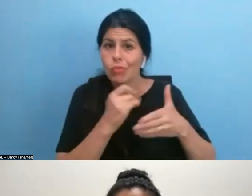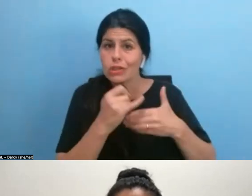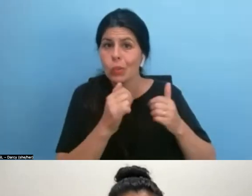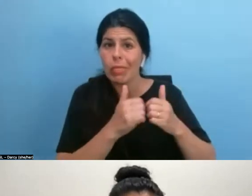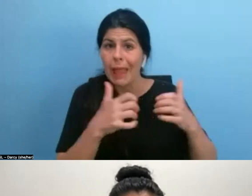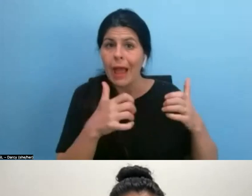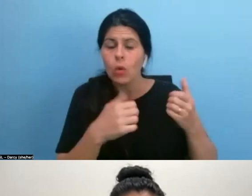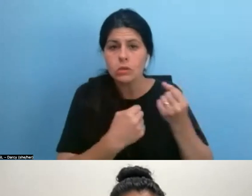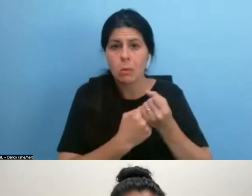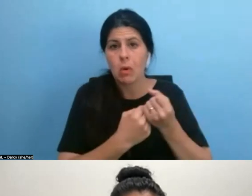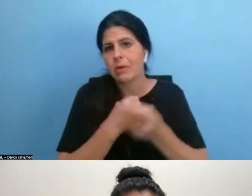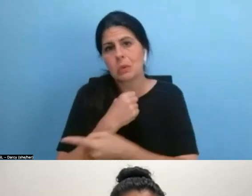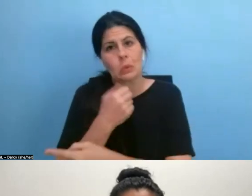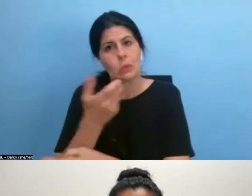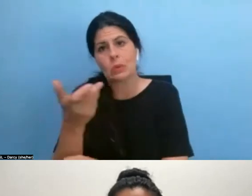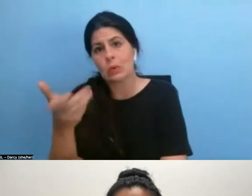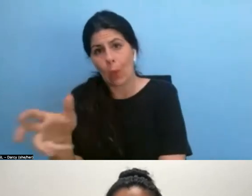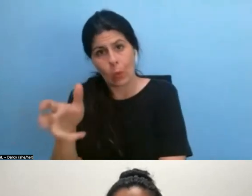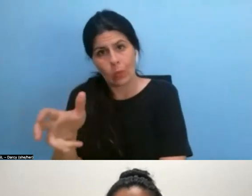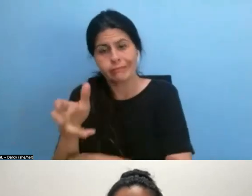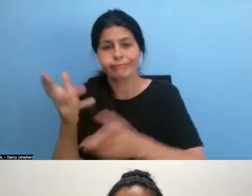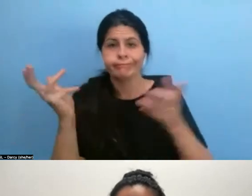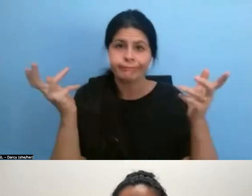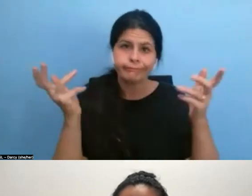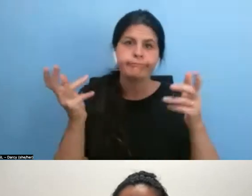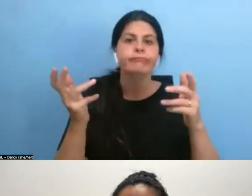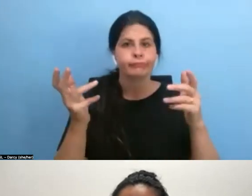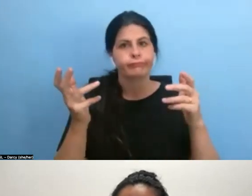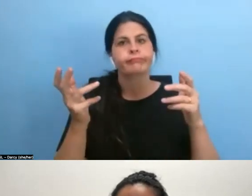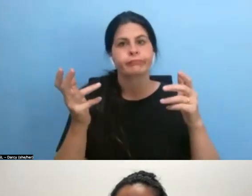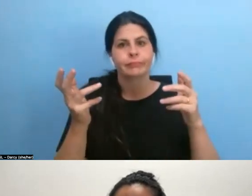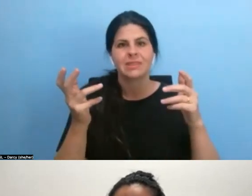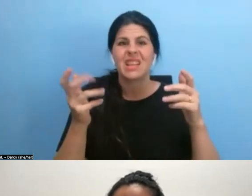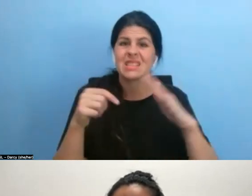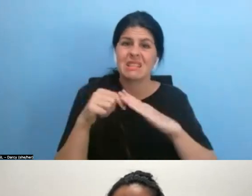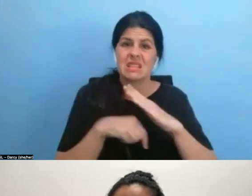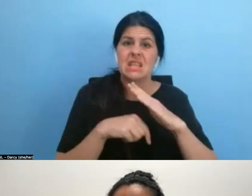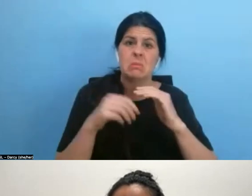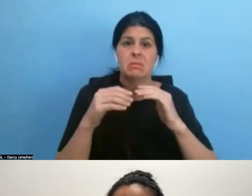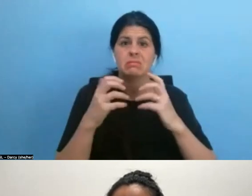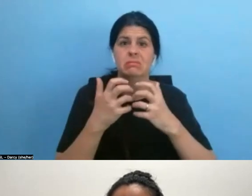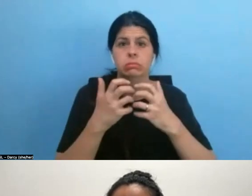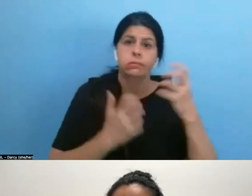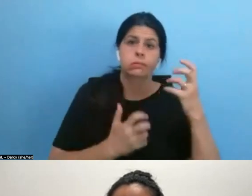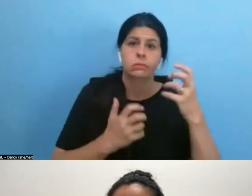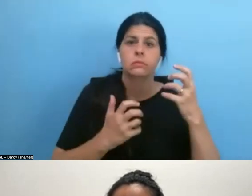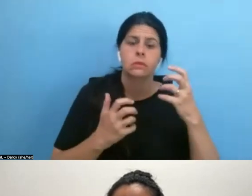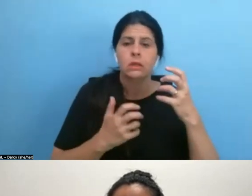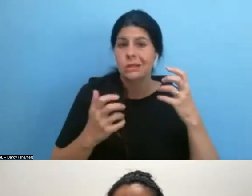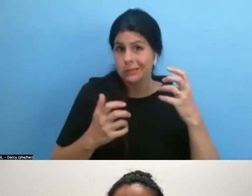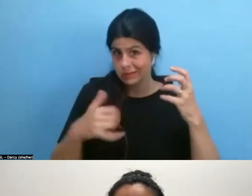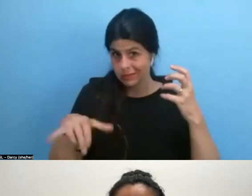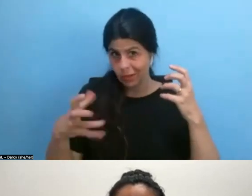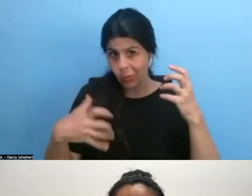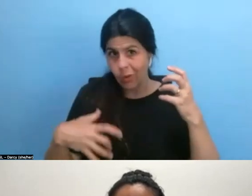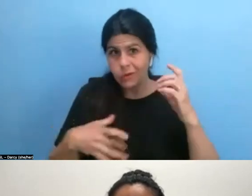support and you don't, then to me, that is, that's a deep enough rift that I would ask yourself, if you still want to be attached to a project that